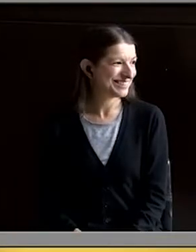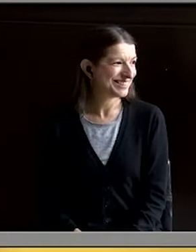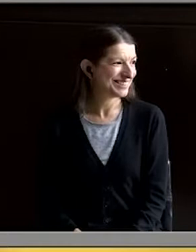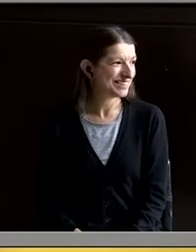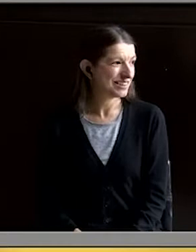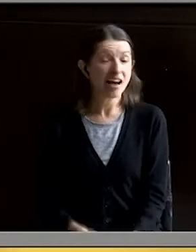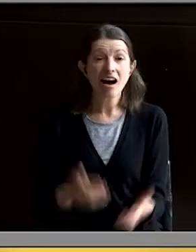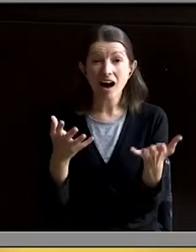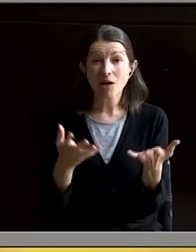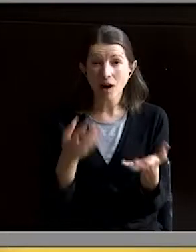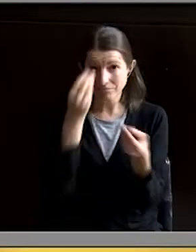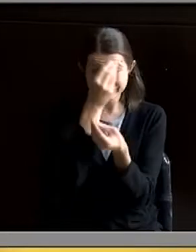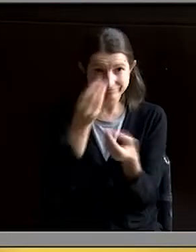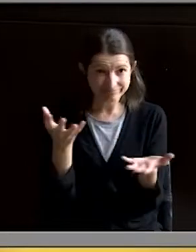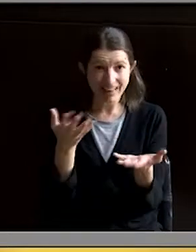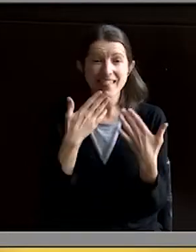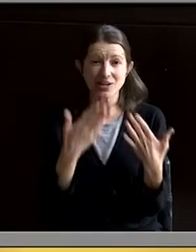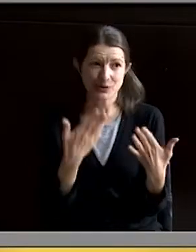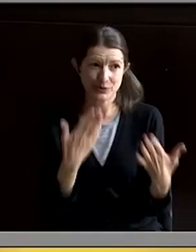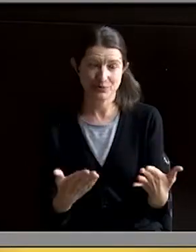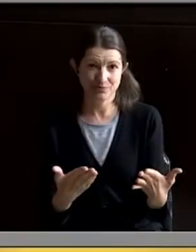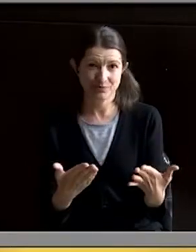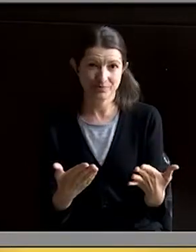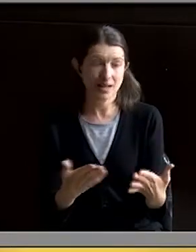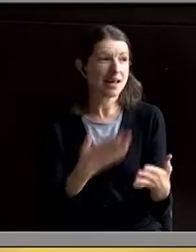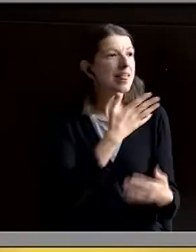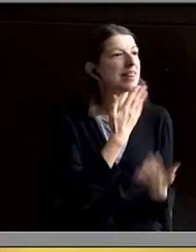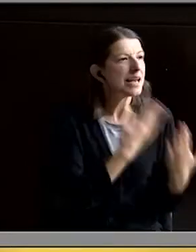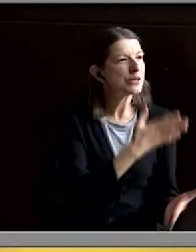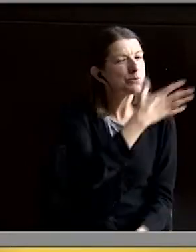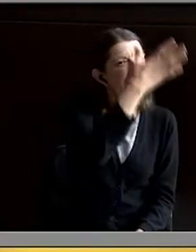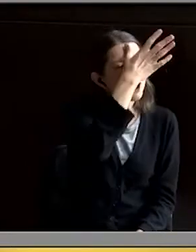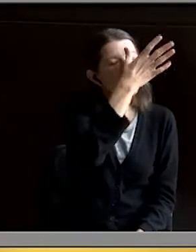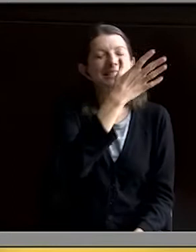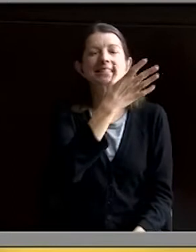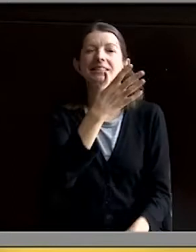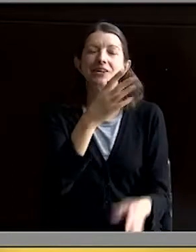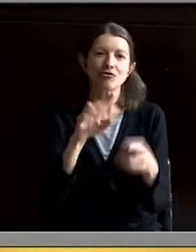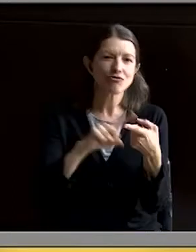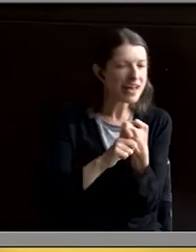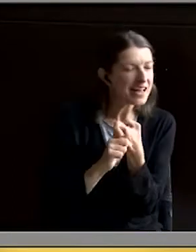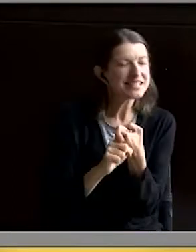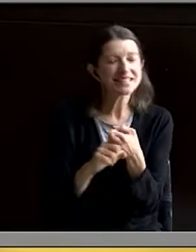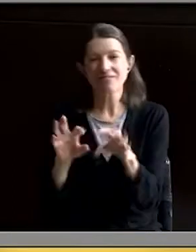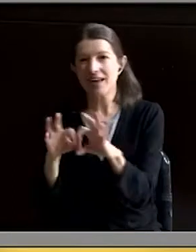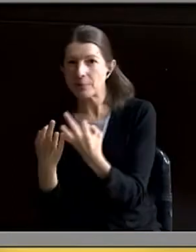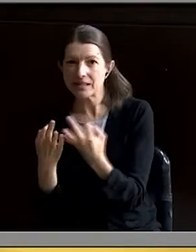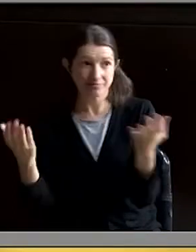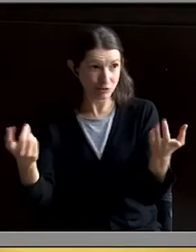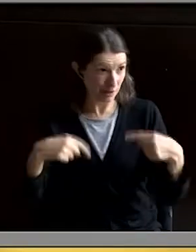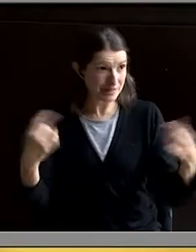I want to first start off by thanking you all. Thank you to the parents, guardians, family, and friends for being here today.